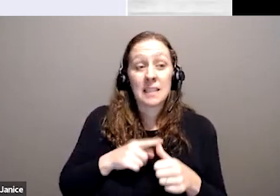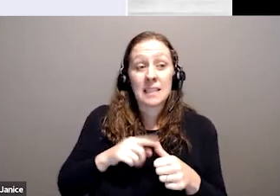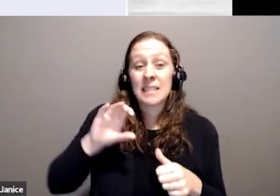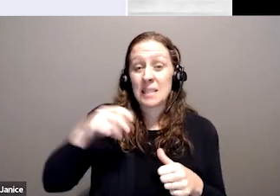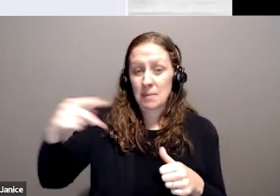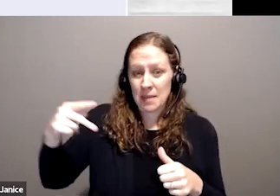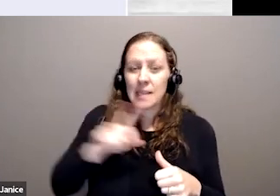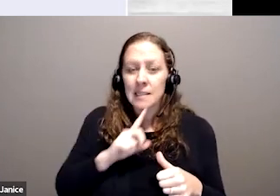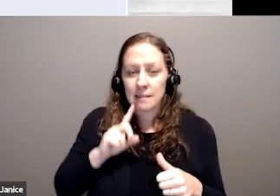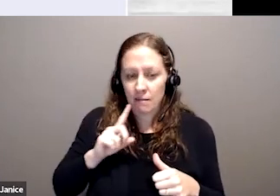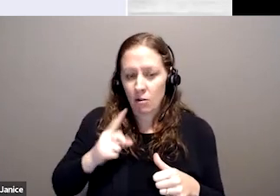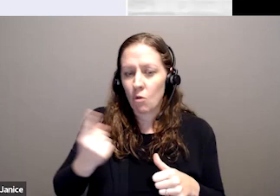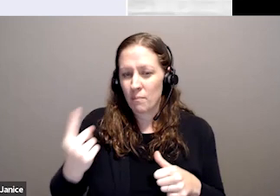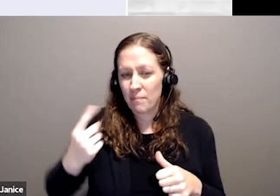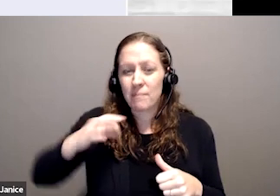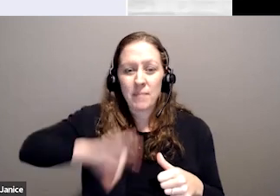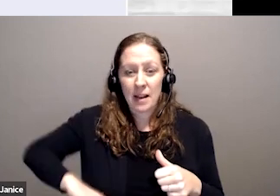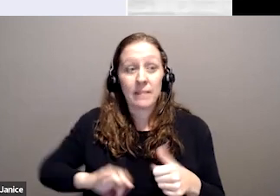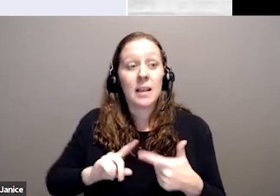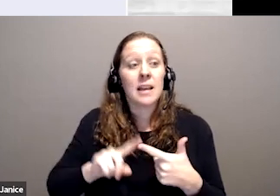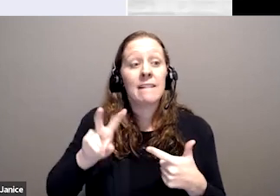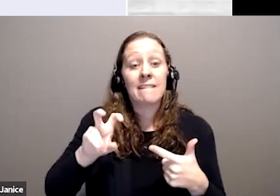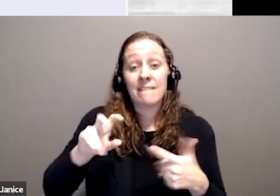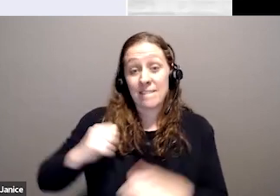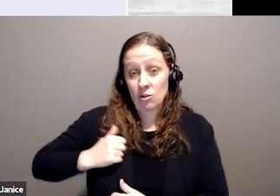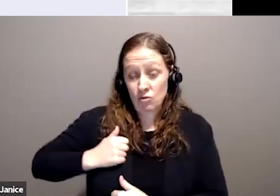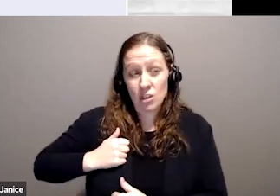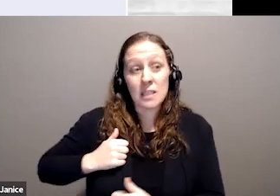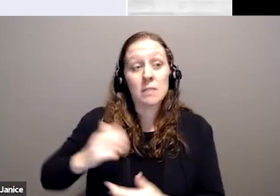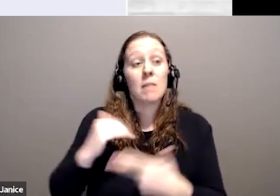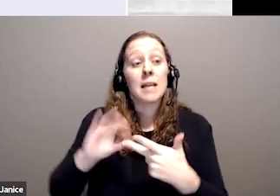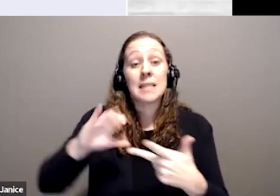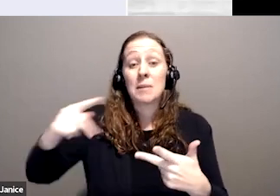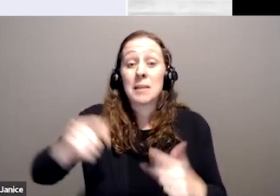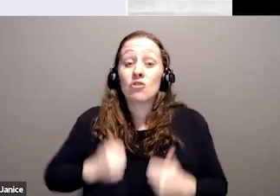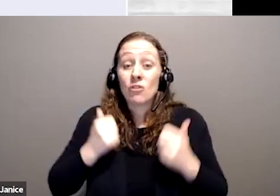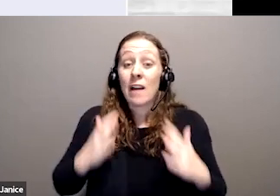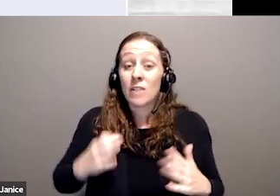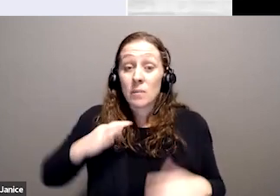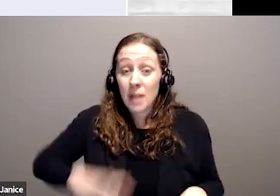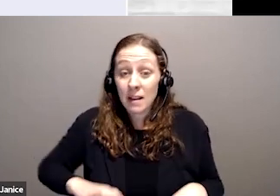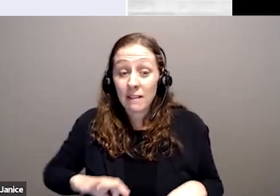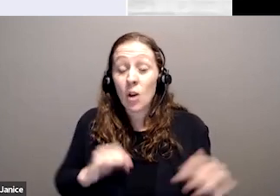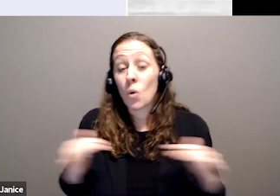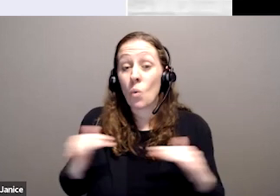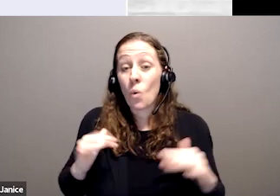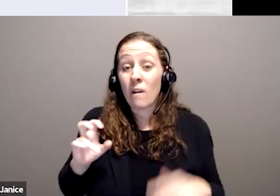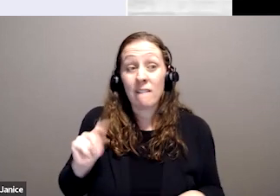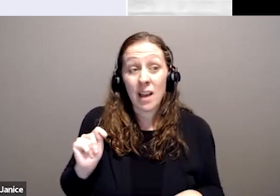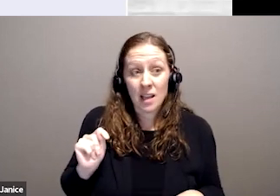benefit unit along with veterans, but CPP survivors' benefits of war veterans give